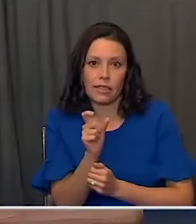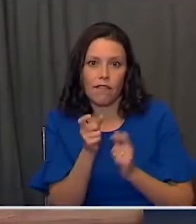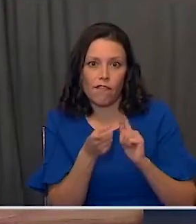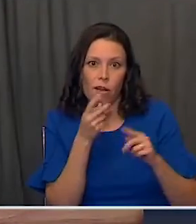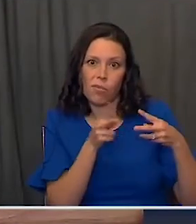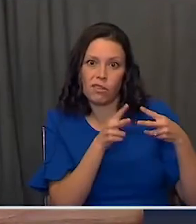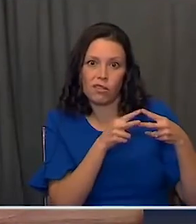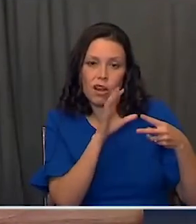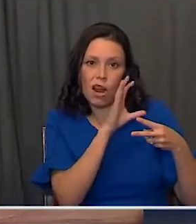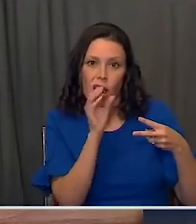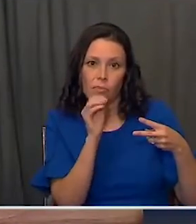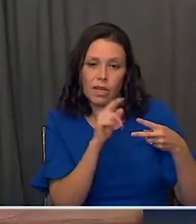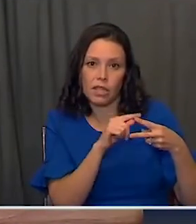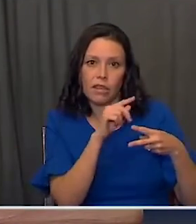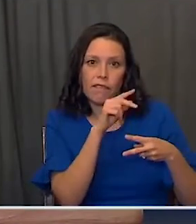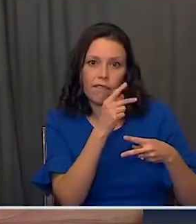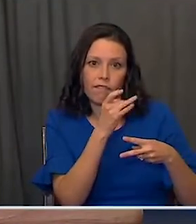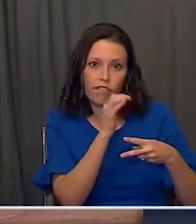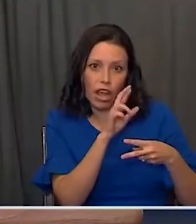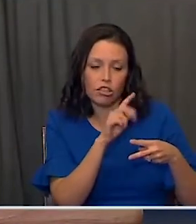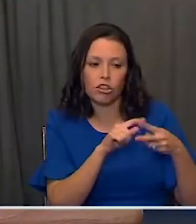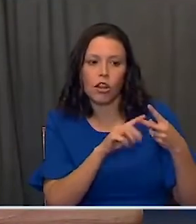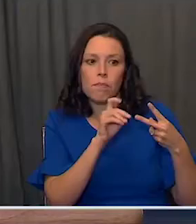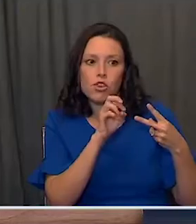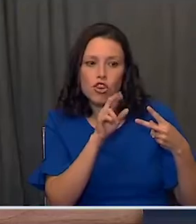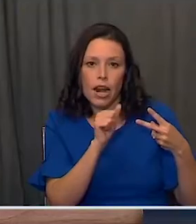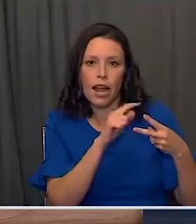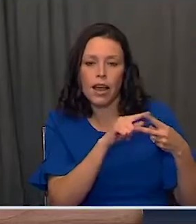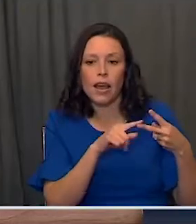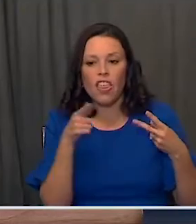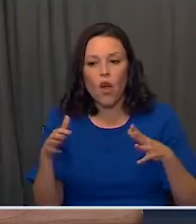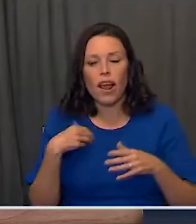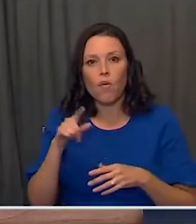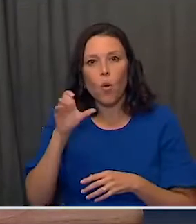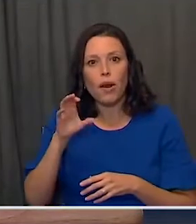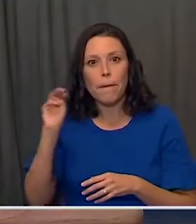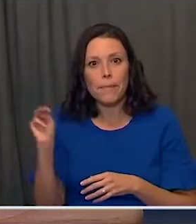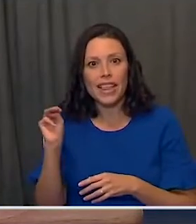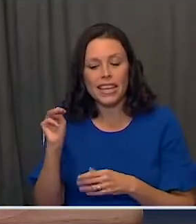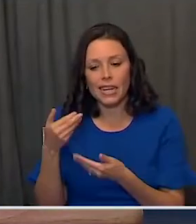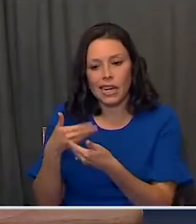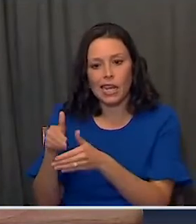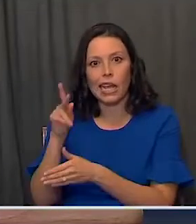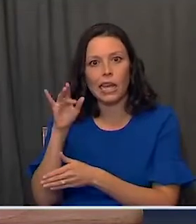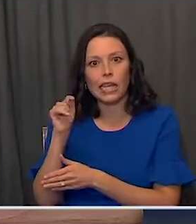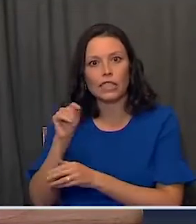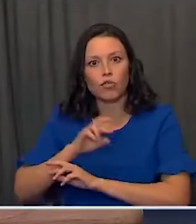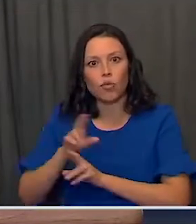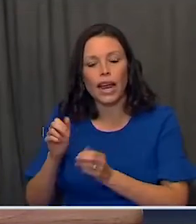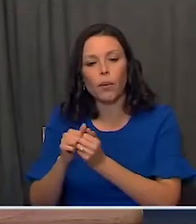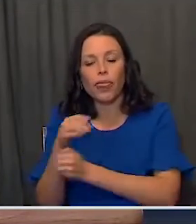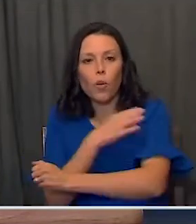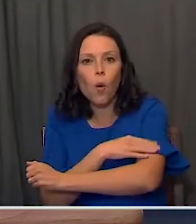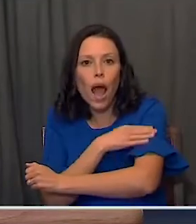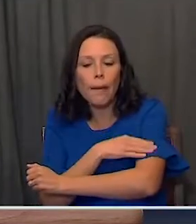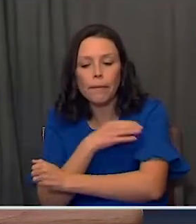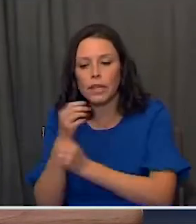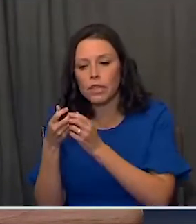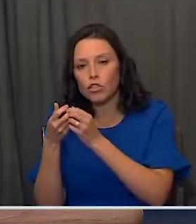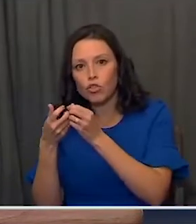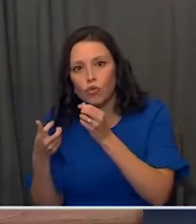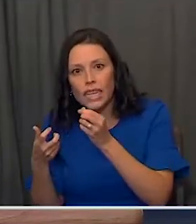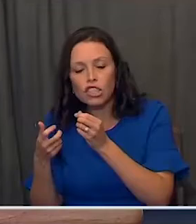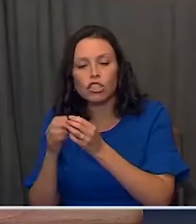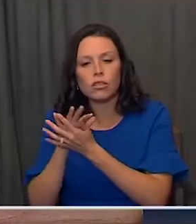Moderna product, and they've already assembled a hundred million kits that are ready to go. And that's the